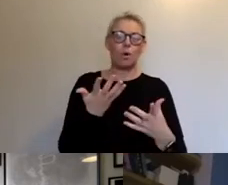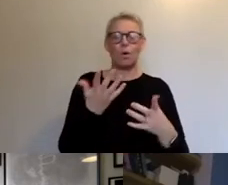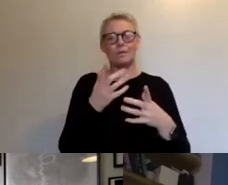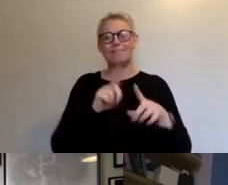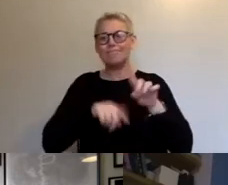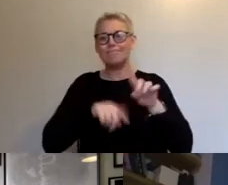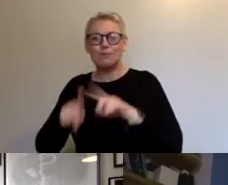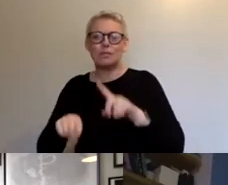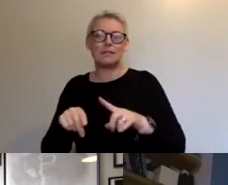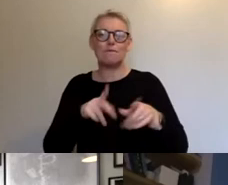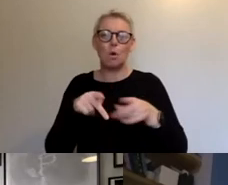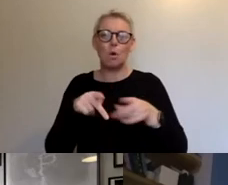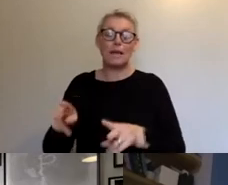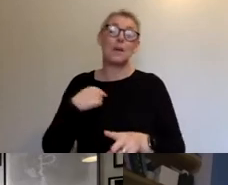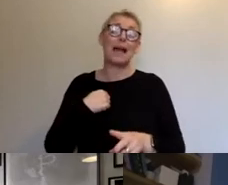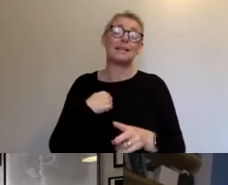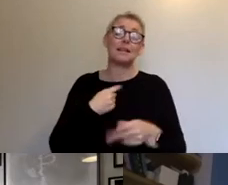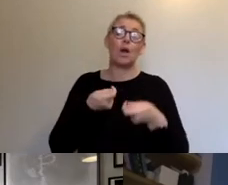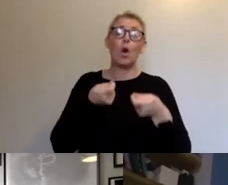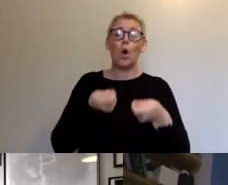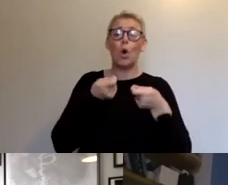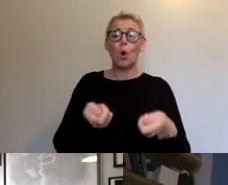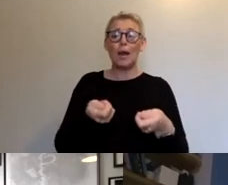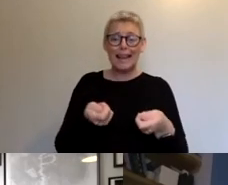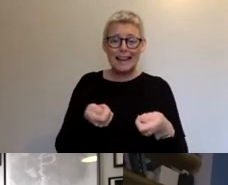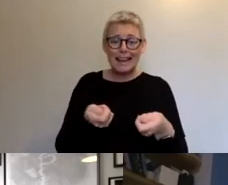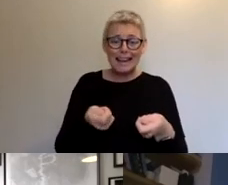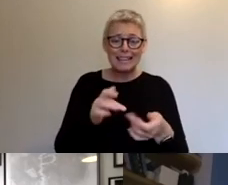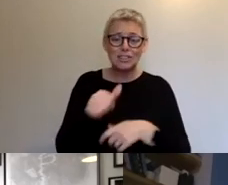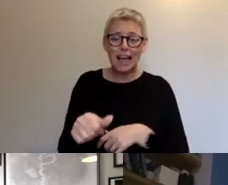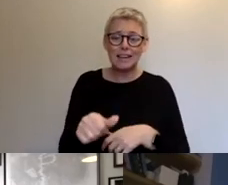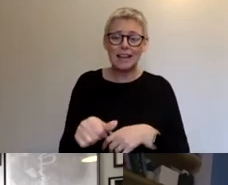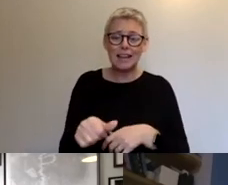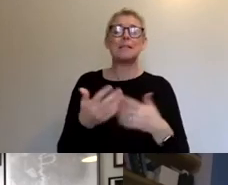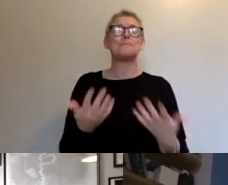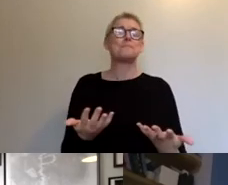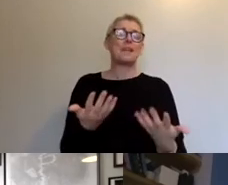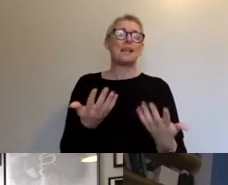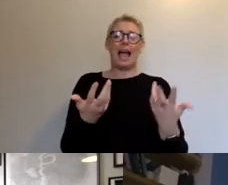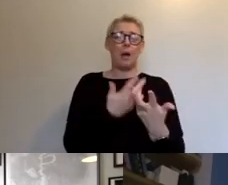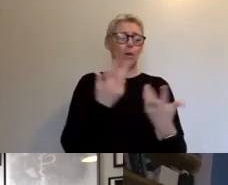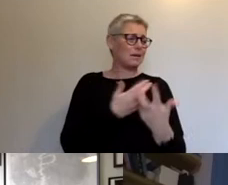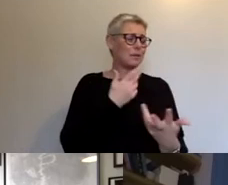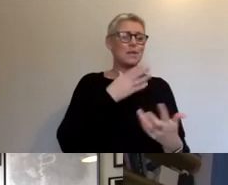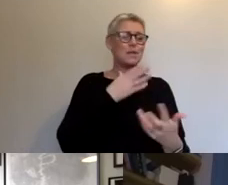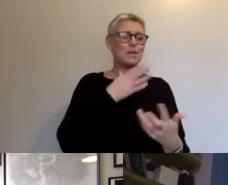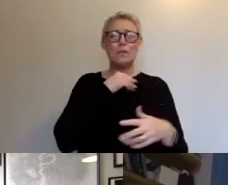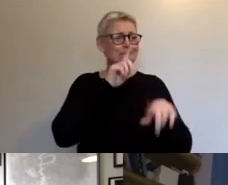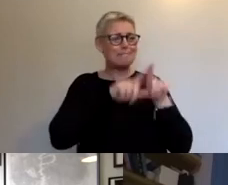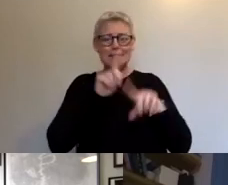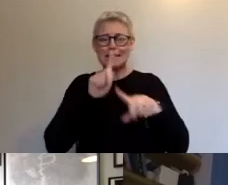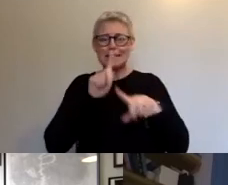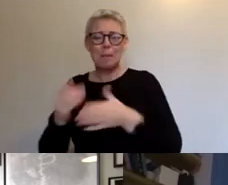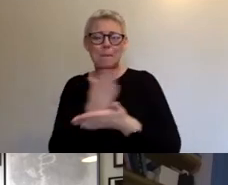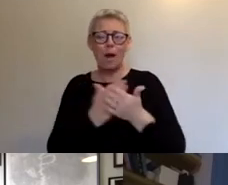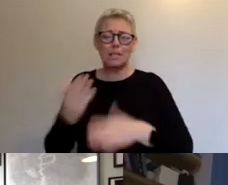was really fun, but really thinking about how can we use digital to engage people in all parts of our business. And of course, the cafe bar is one of the